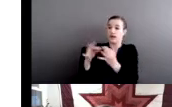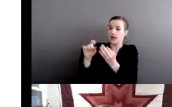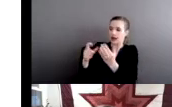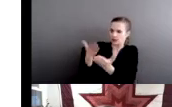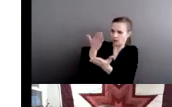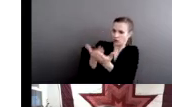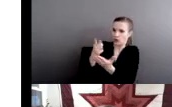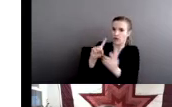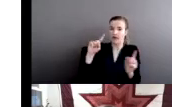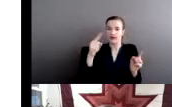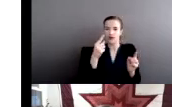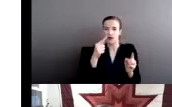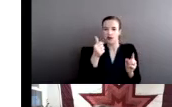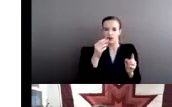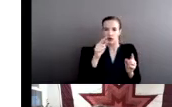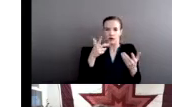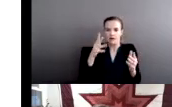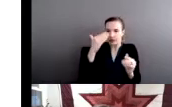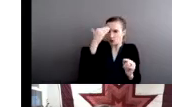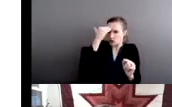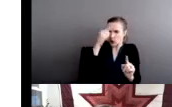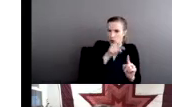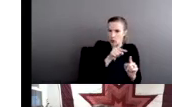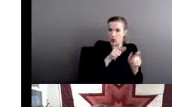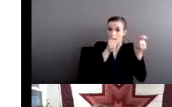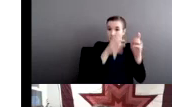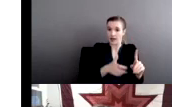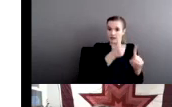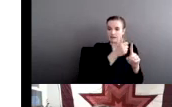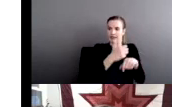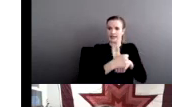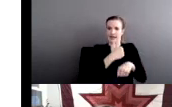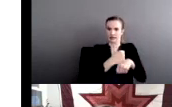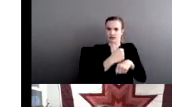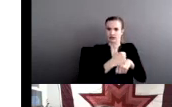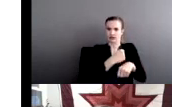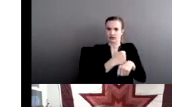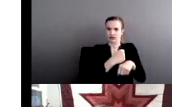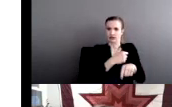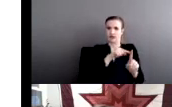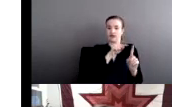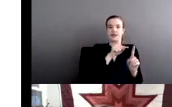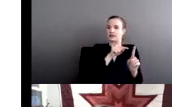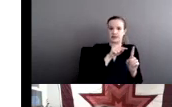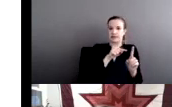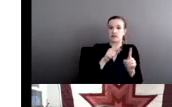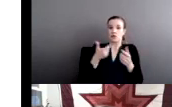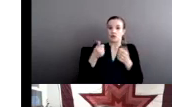knew that this person was a danger. And that's a hard thing to win,